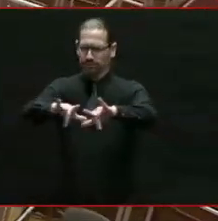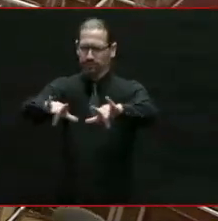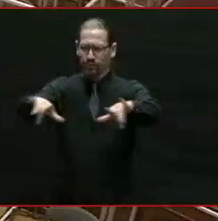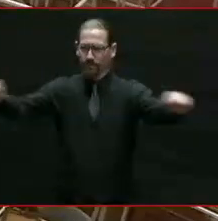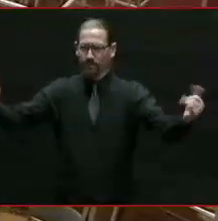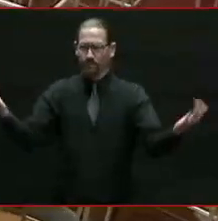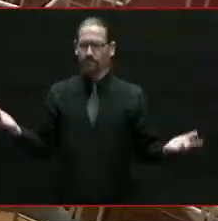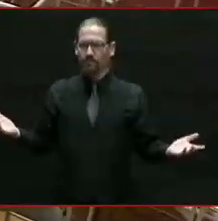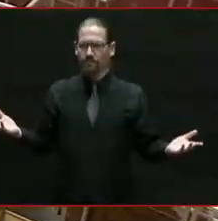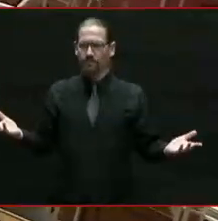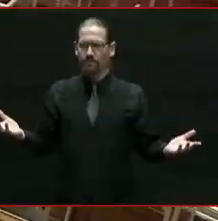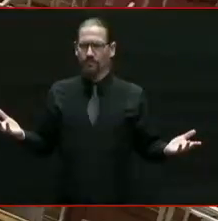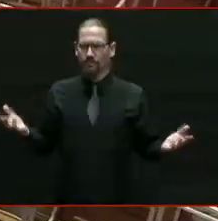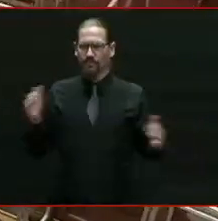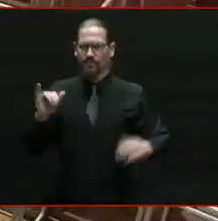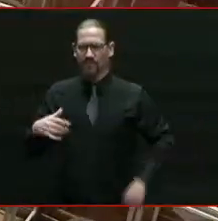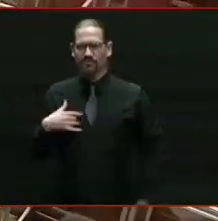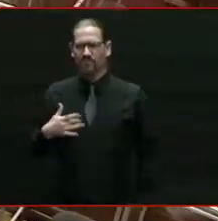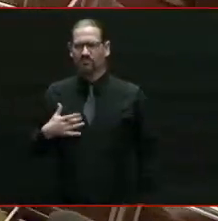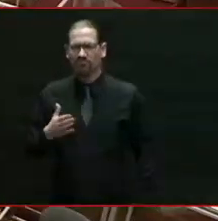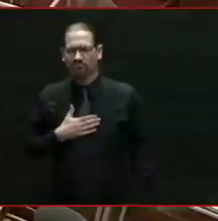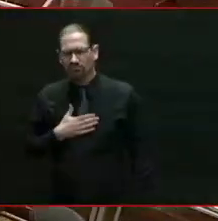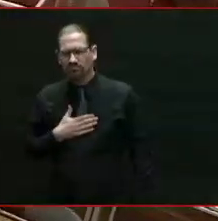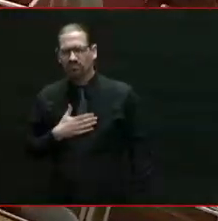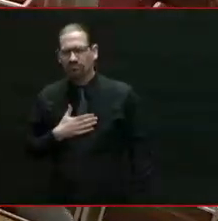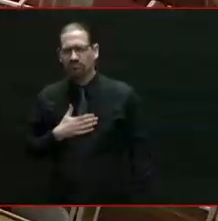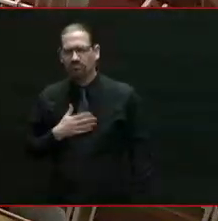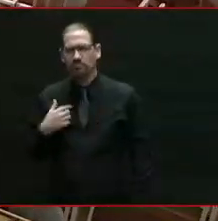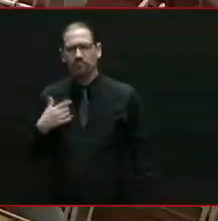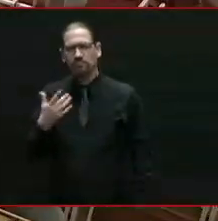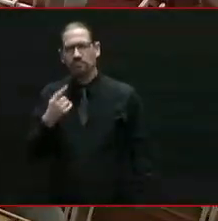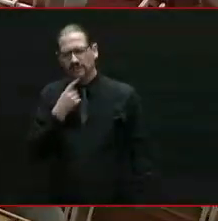I'm really missing all of you tonight, and I wish you could be here.